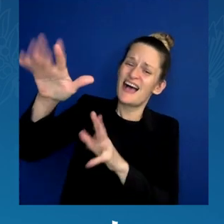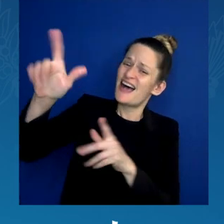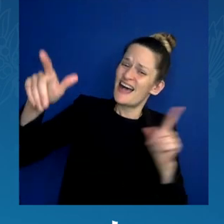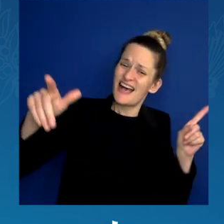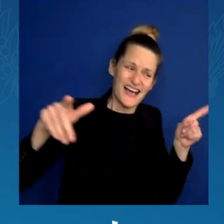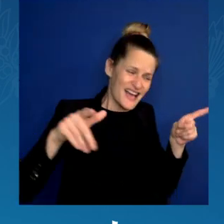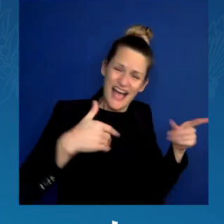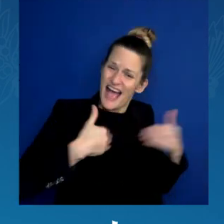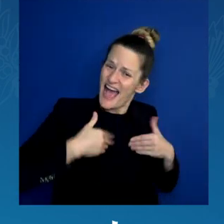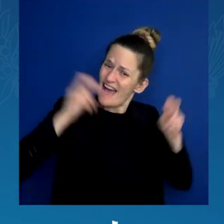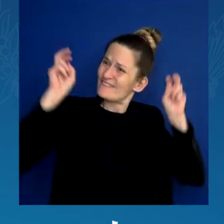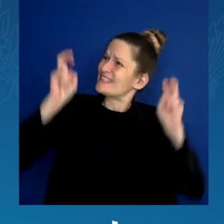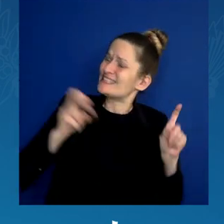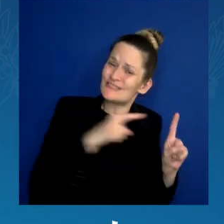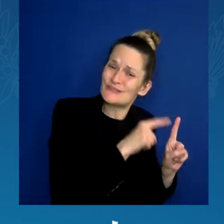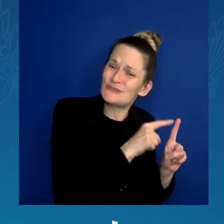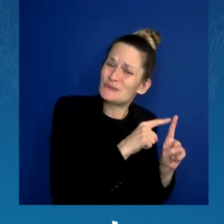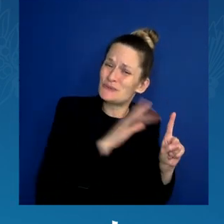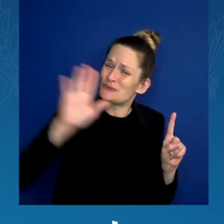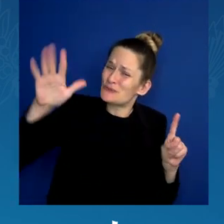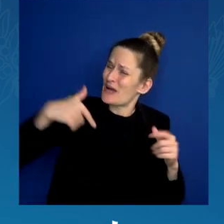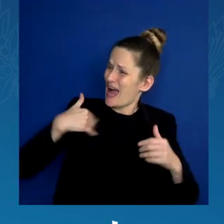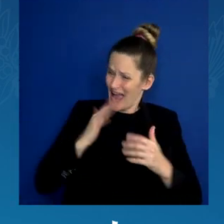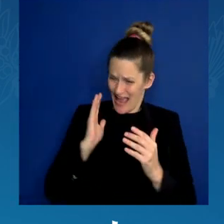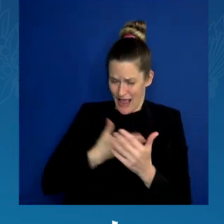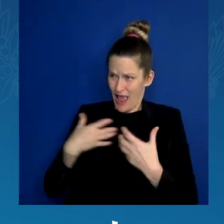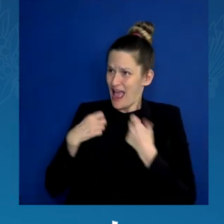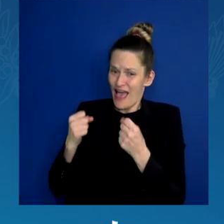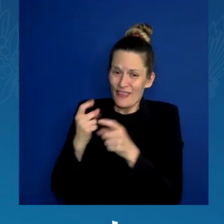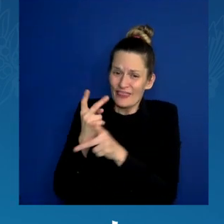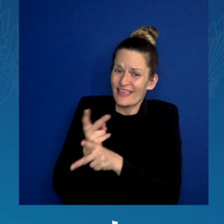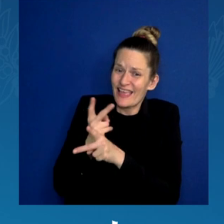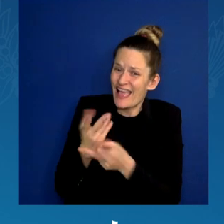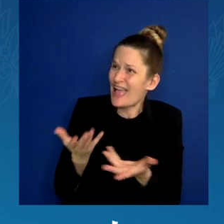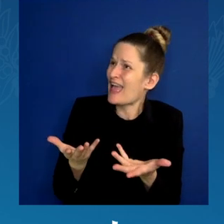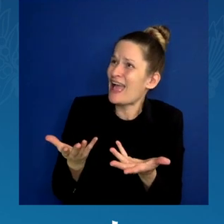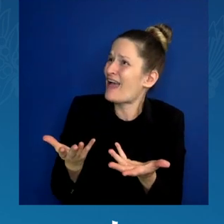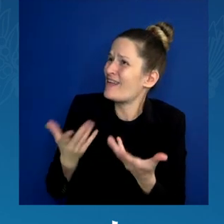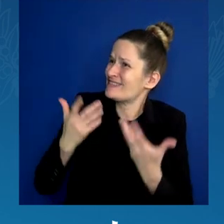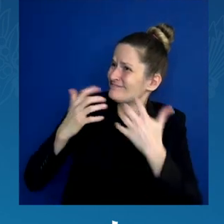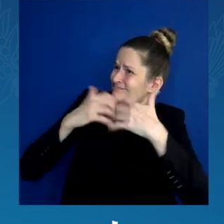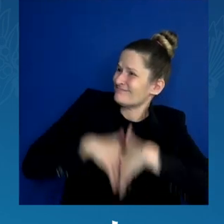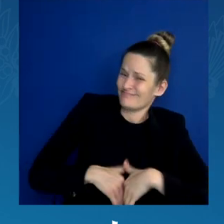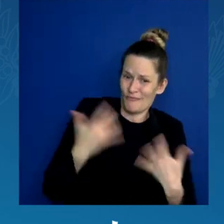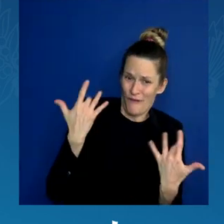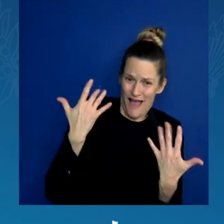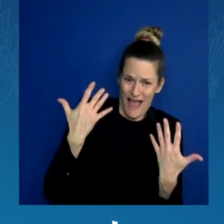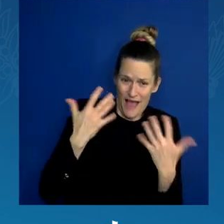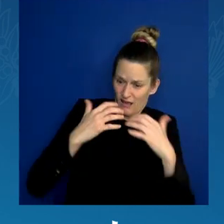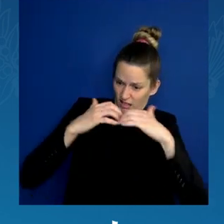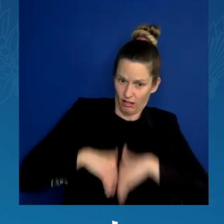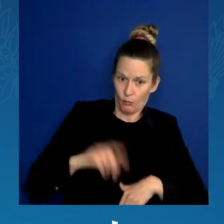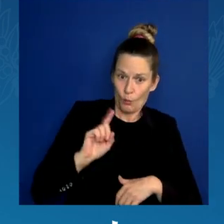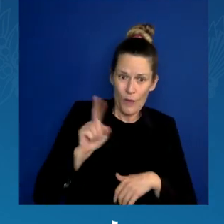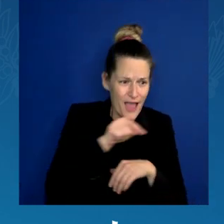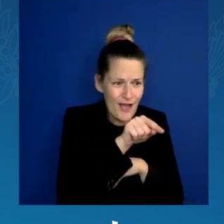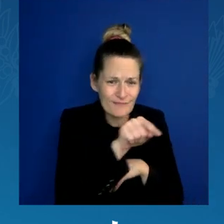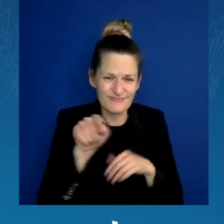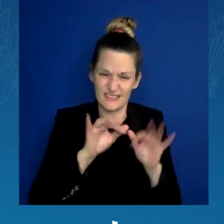failures of our health care system that we need to fix is in the health care system, we seem to have